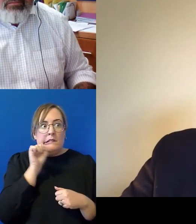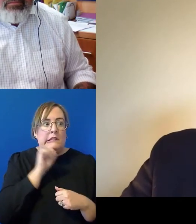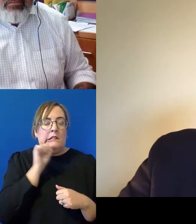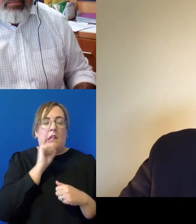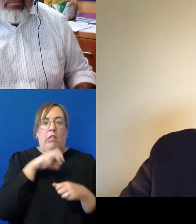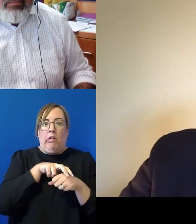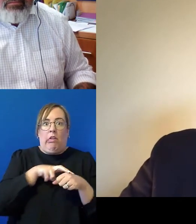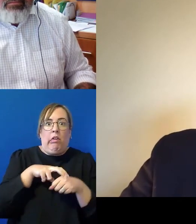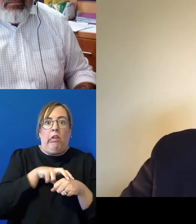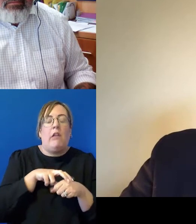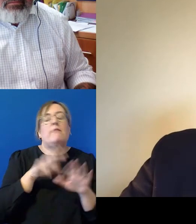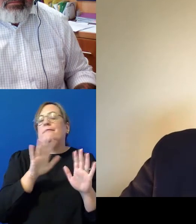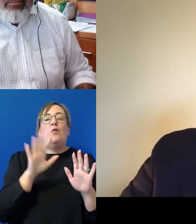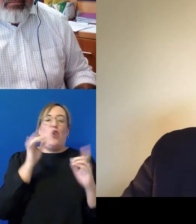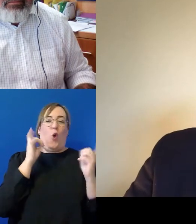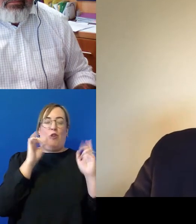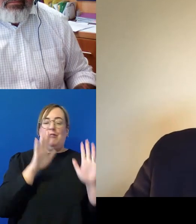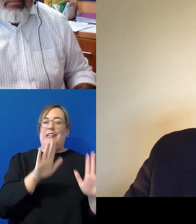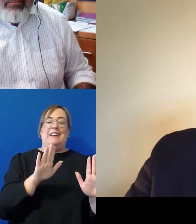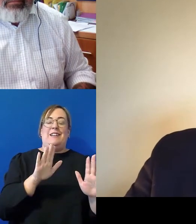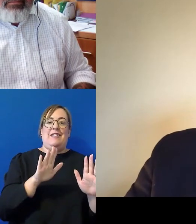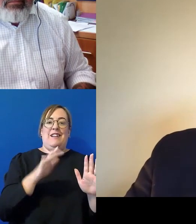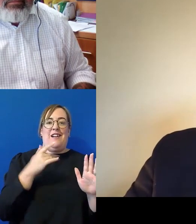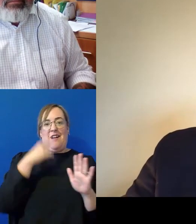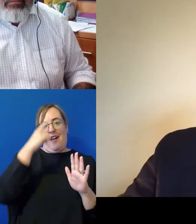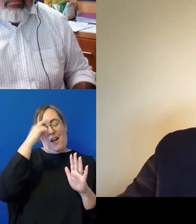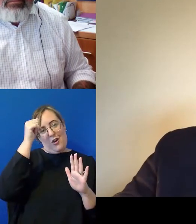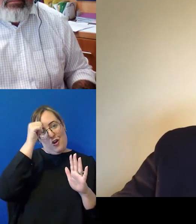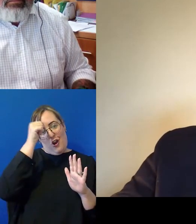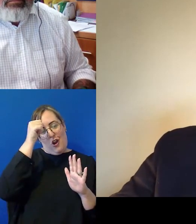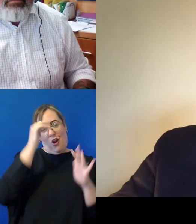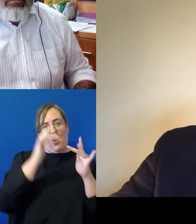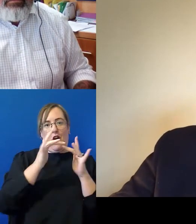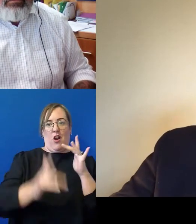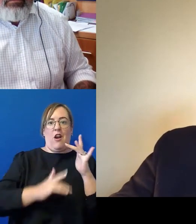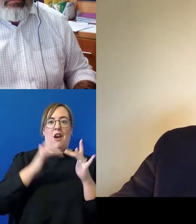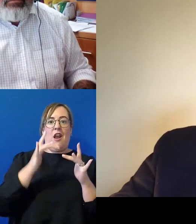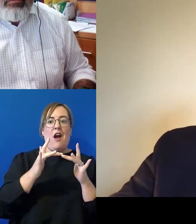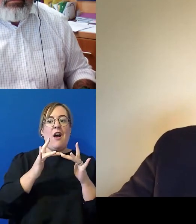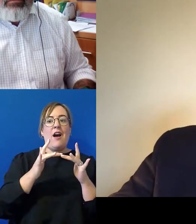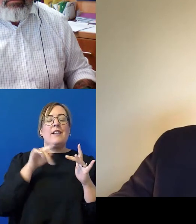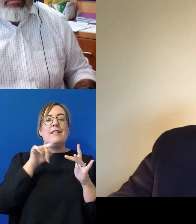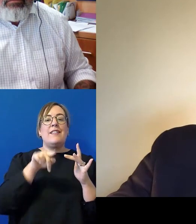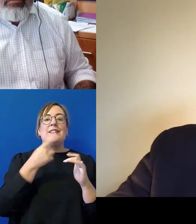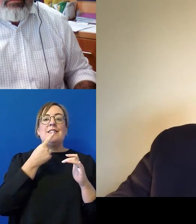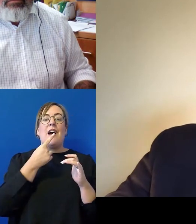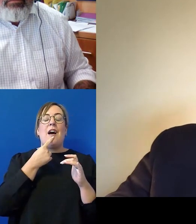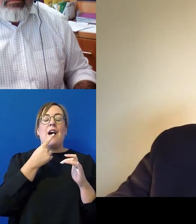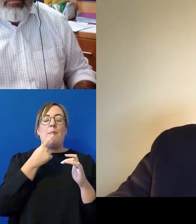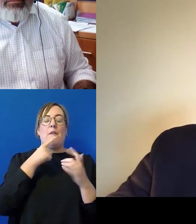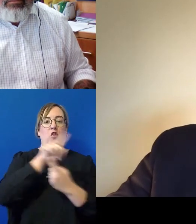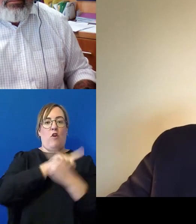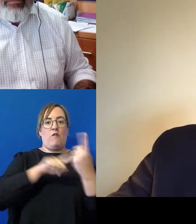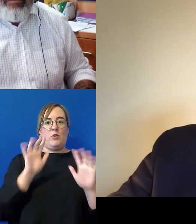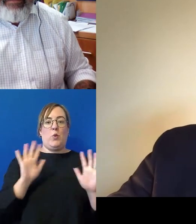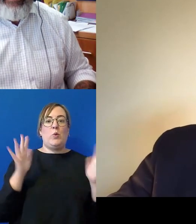think you had to worry about that at all and virtually of course given this is the format of the conference a big virtual round